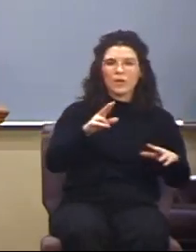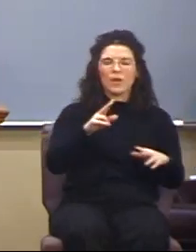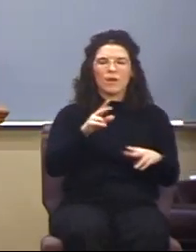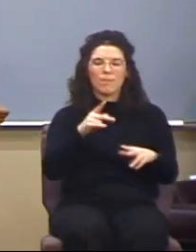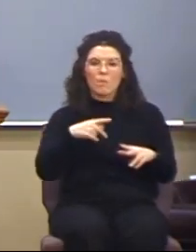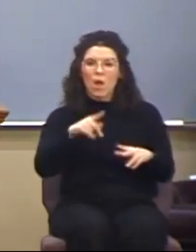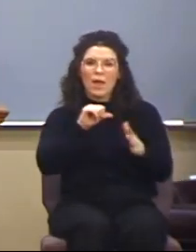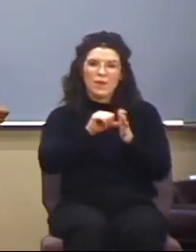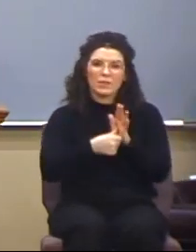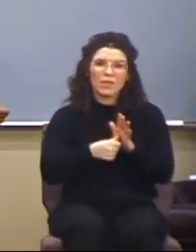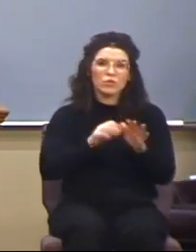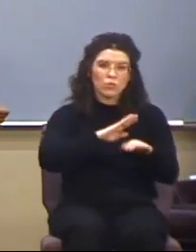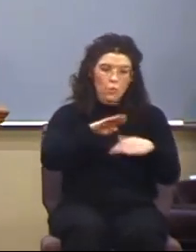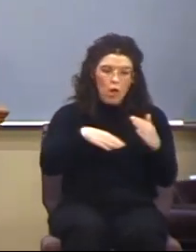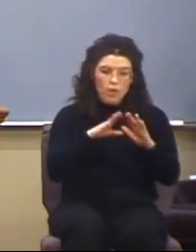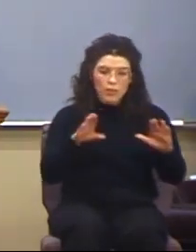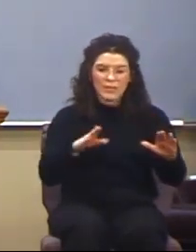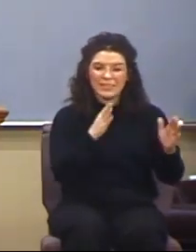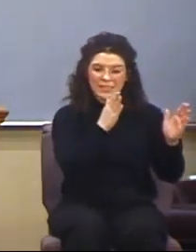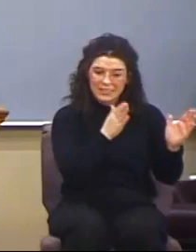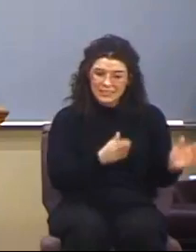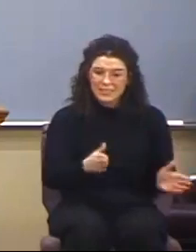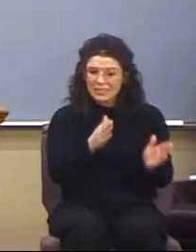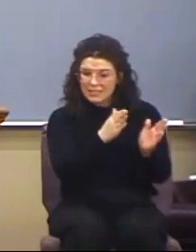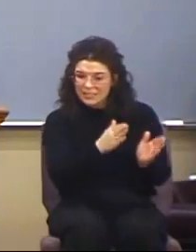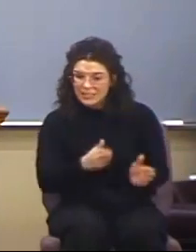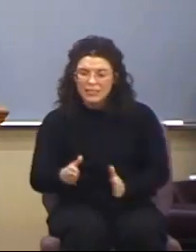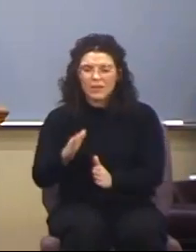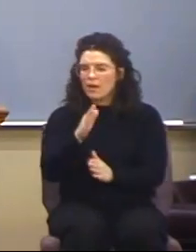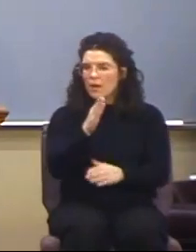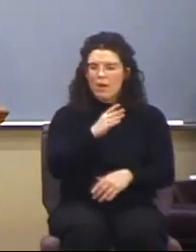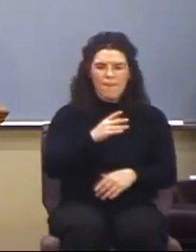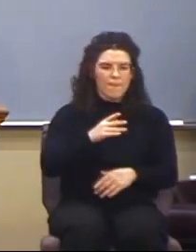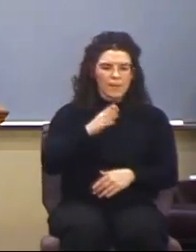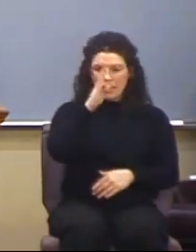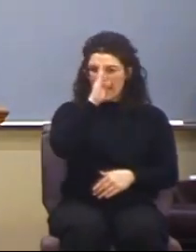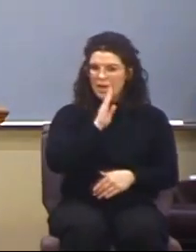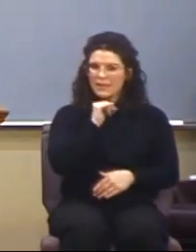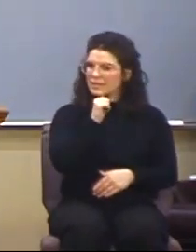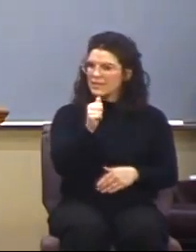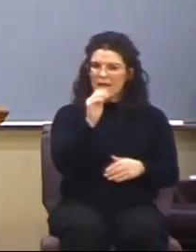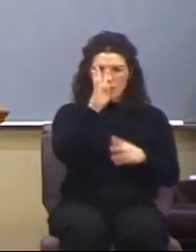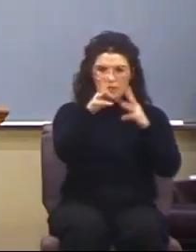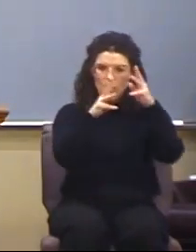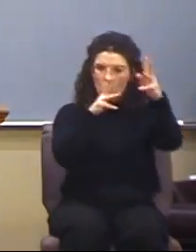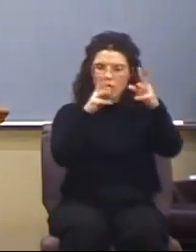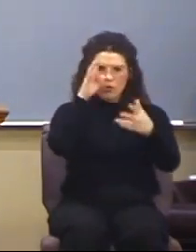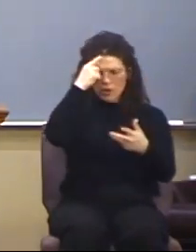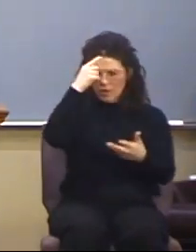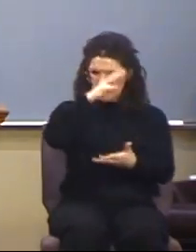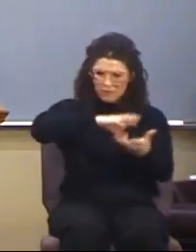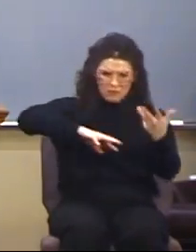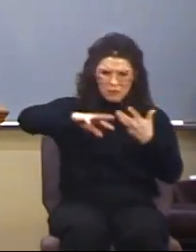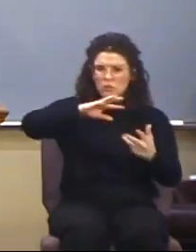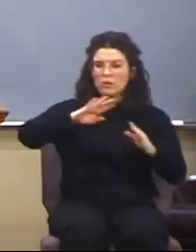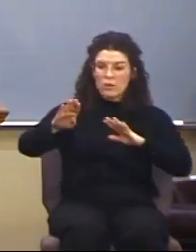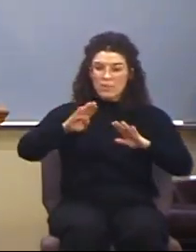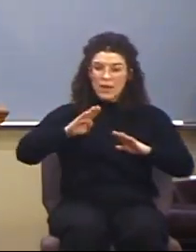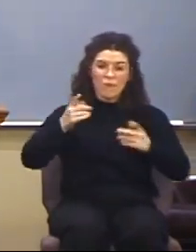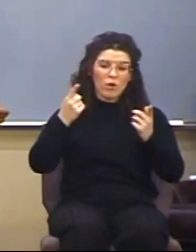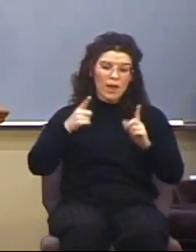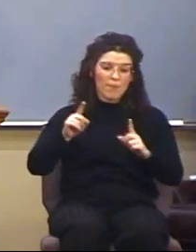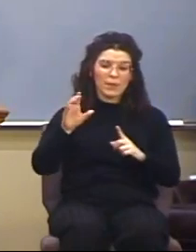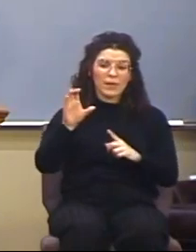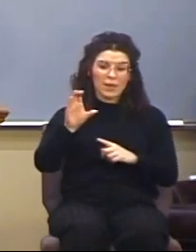the author of confusion. The behavior at Corinth is not reflecting what is true of